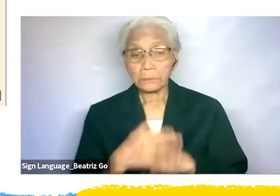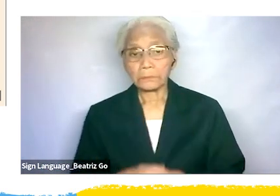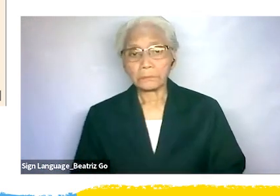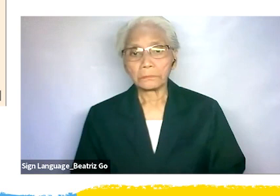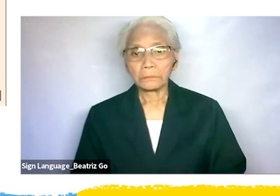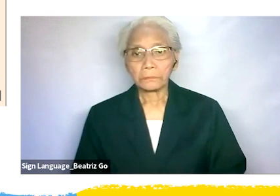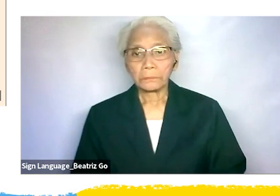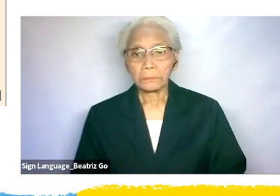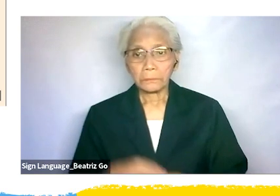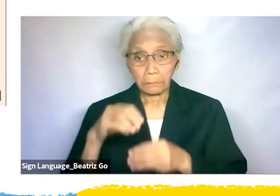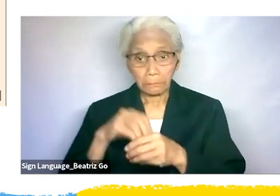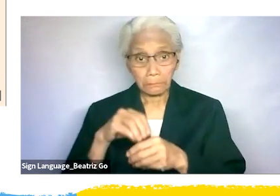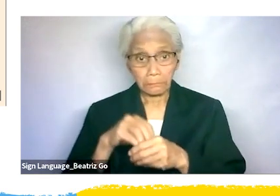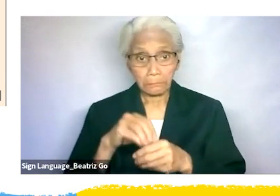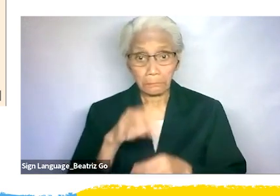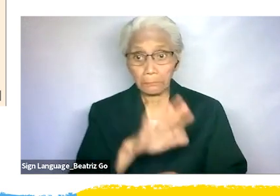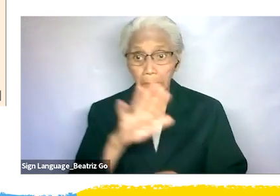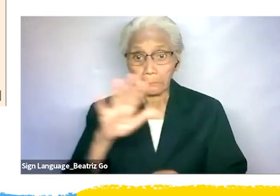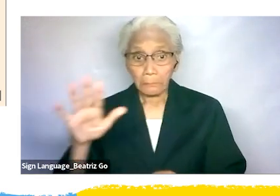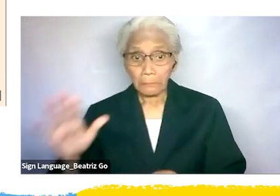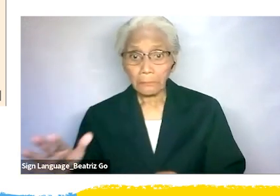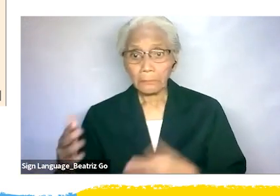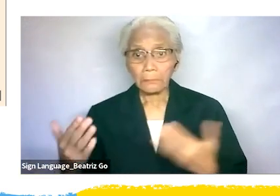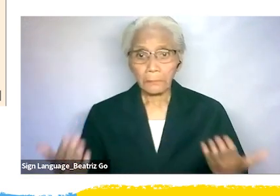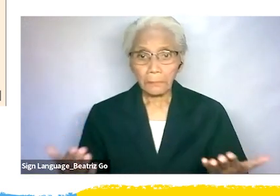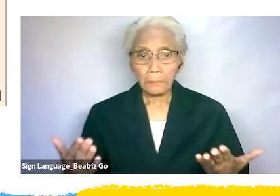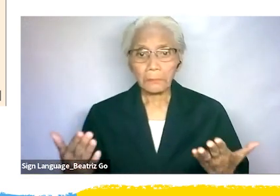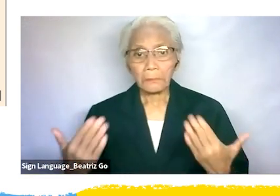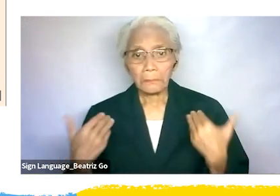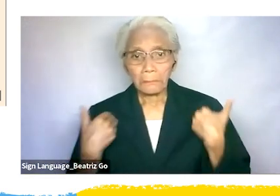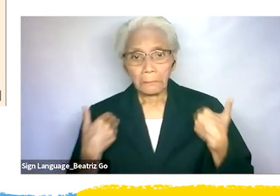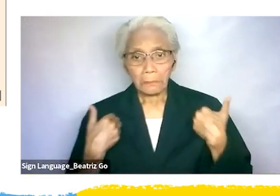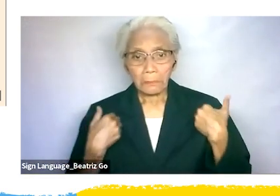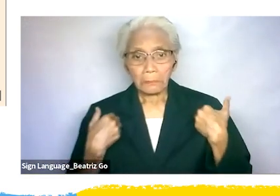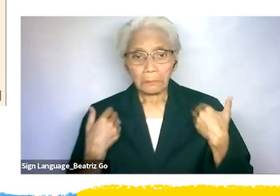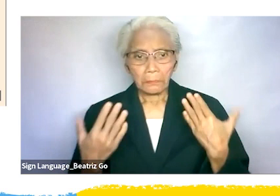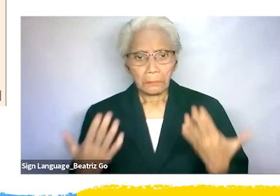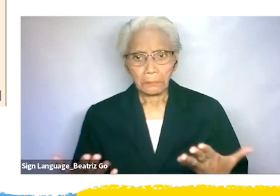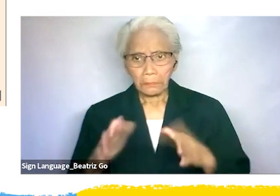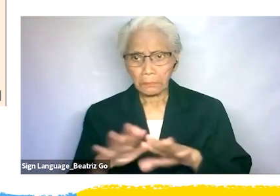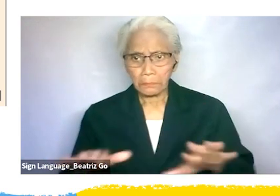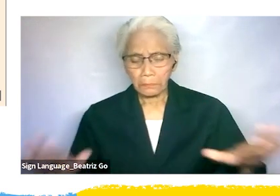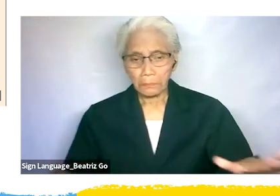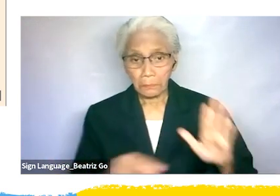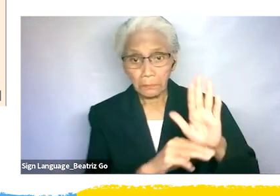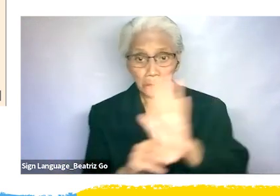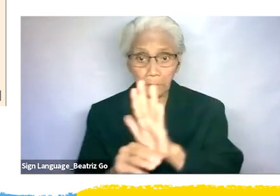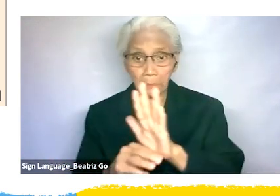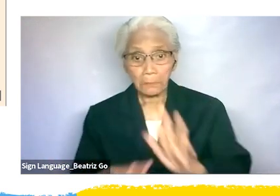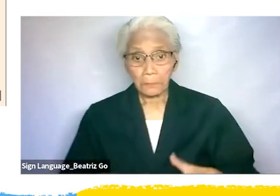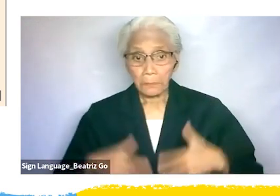emphasizes the importance of children and youth as both holders of rights who must